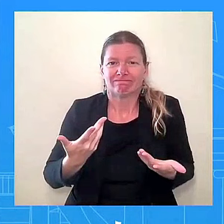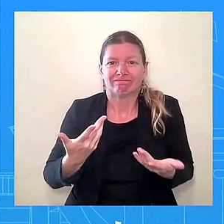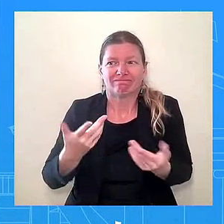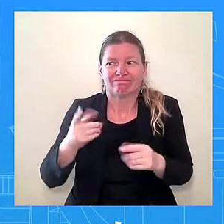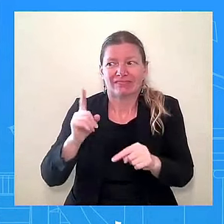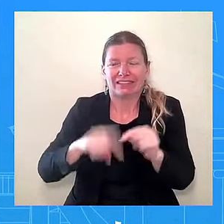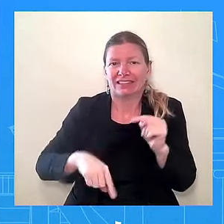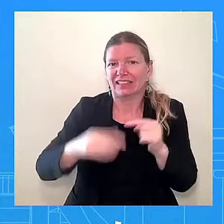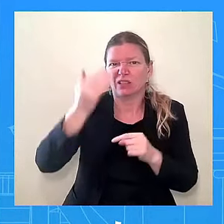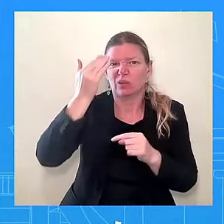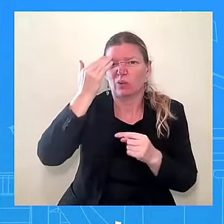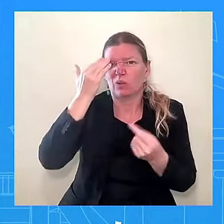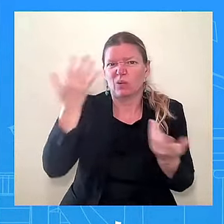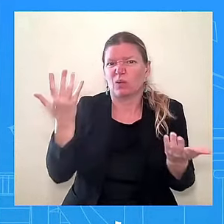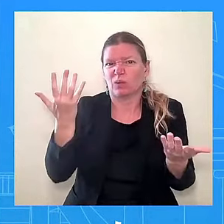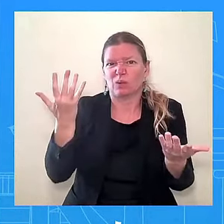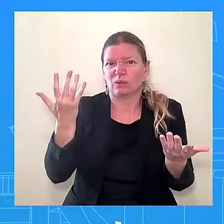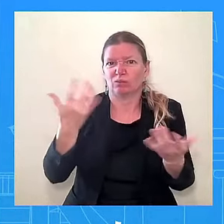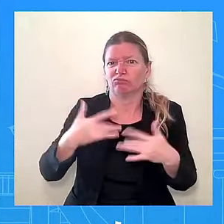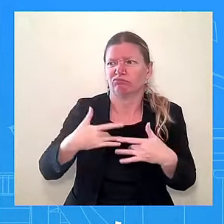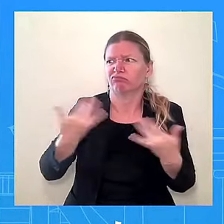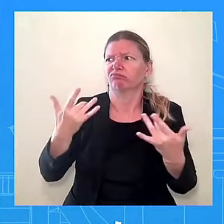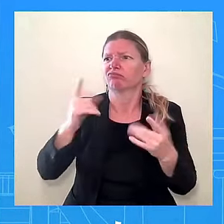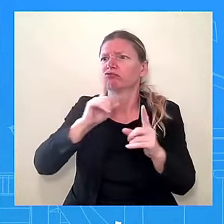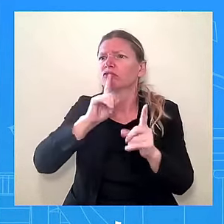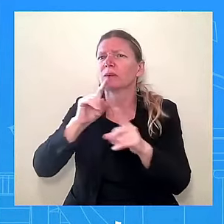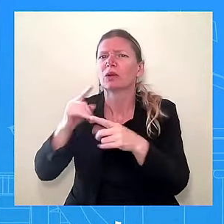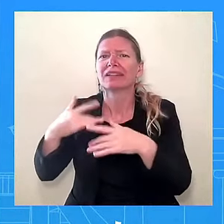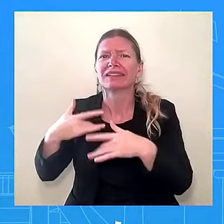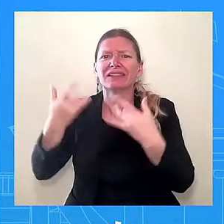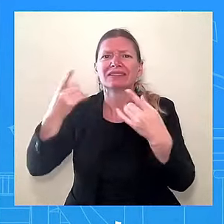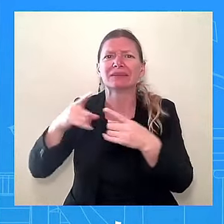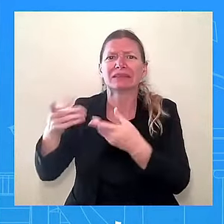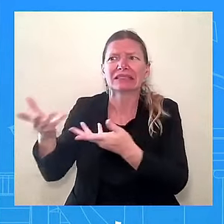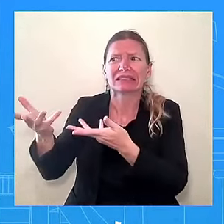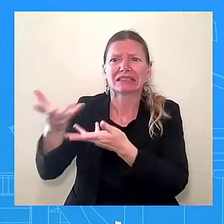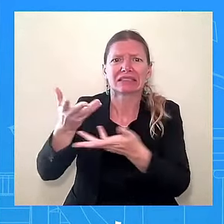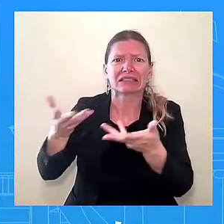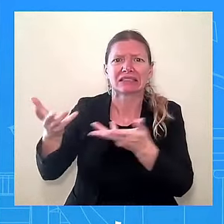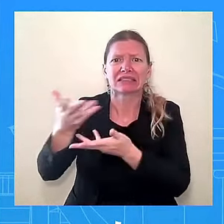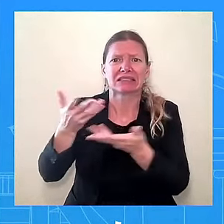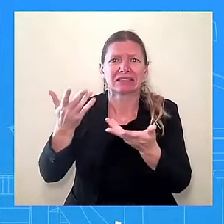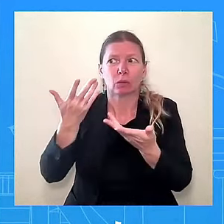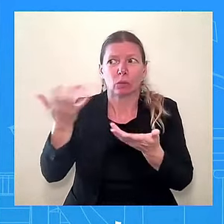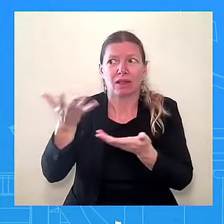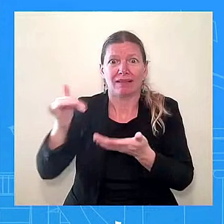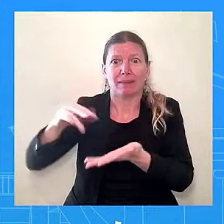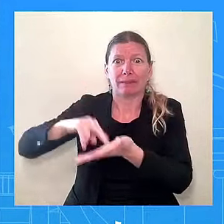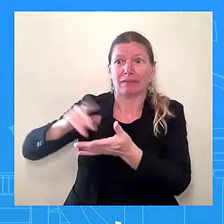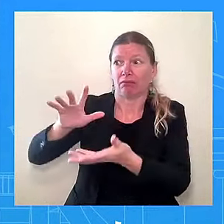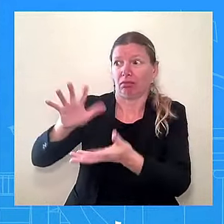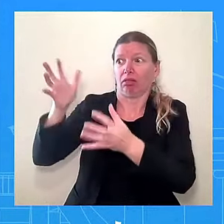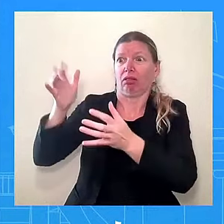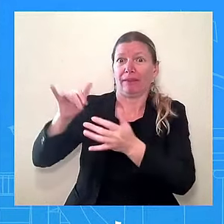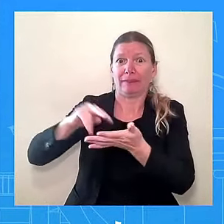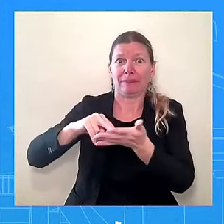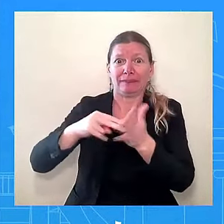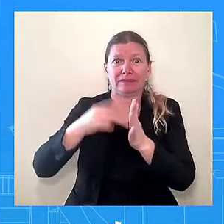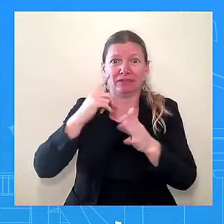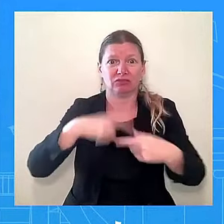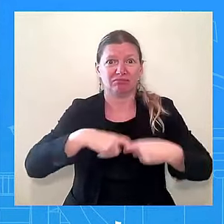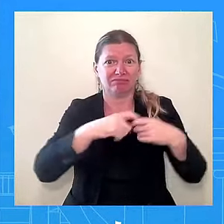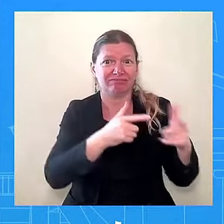deal. But if I could add two points, one is that doesn't mean we're going to stop working on it. In fact, we have a team in the region right now as we speak